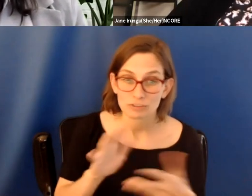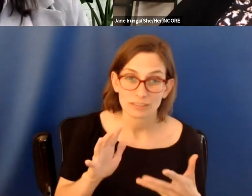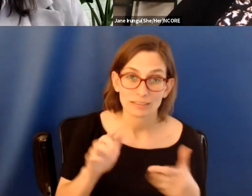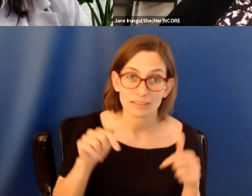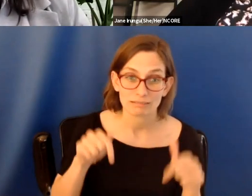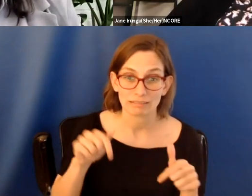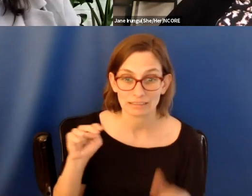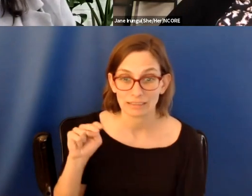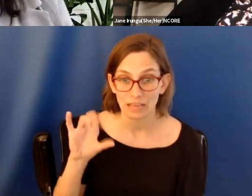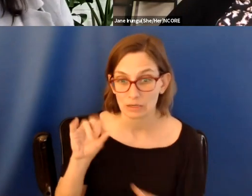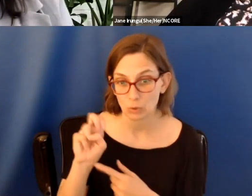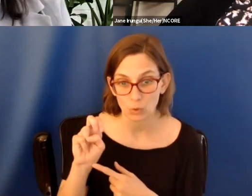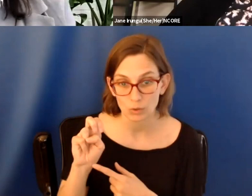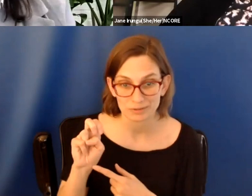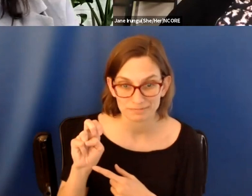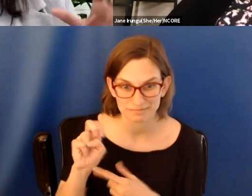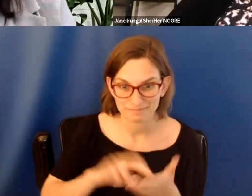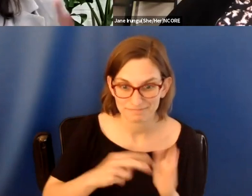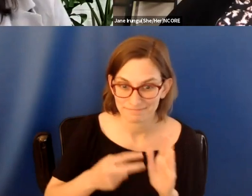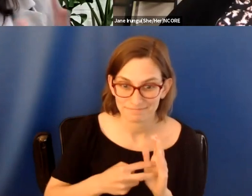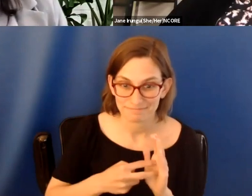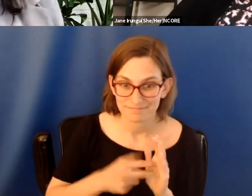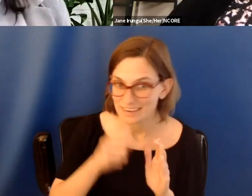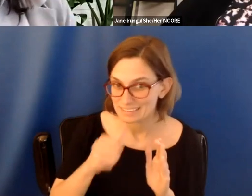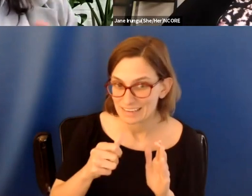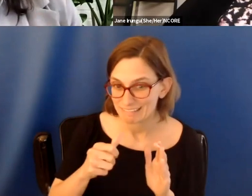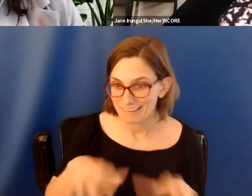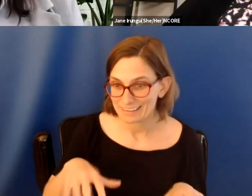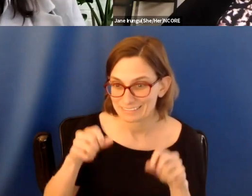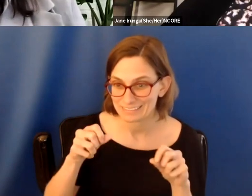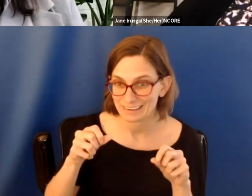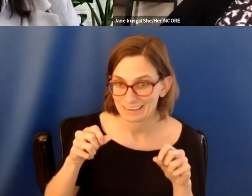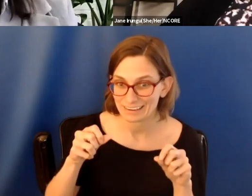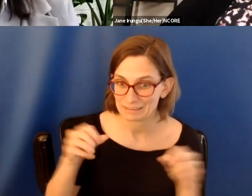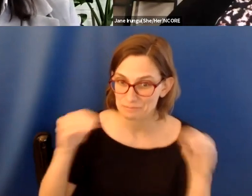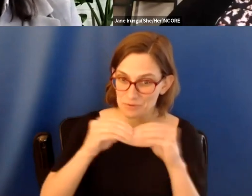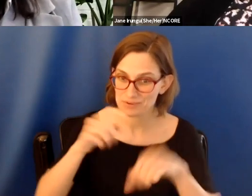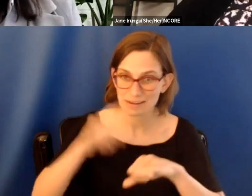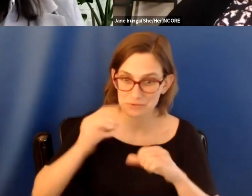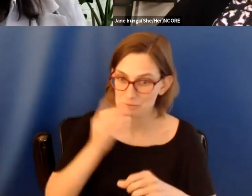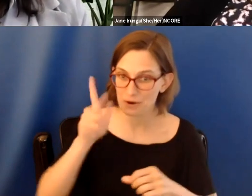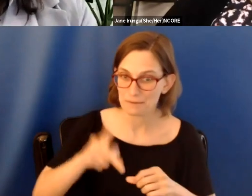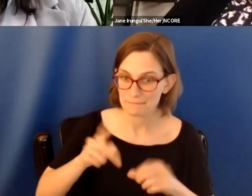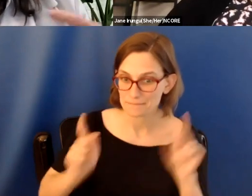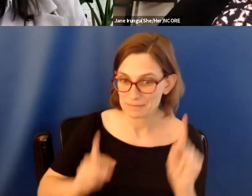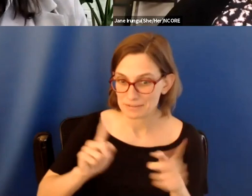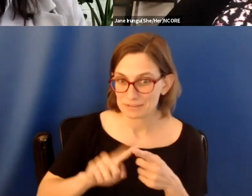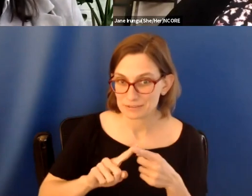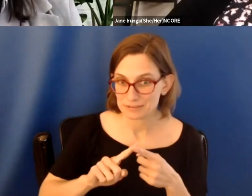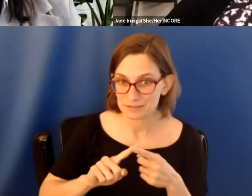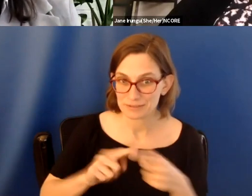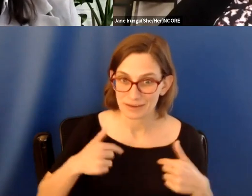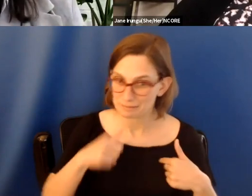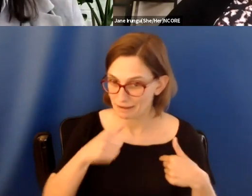is Encore. So I didn't spend my usual kind of warming people up period of, I am not